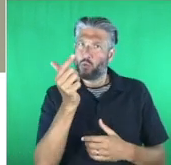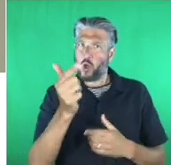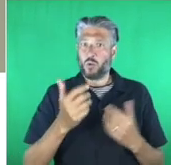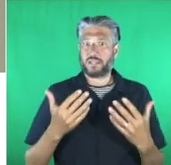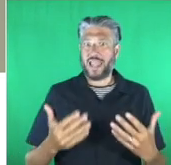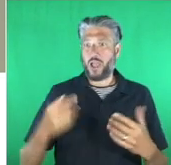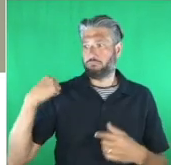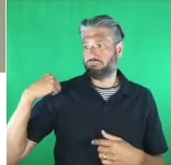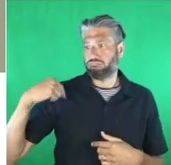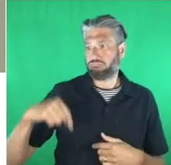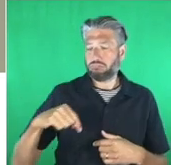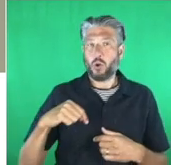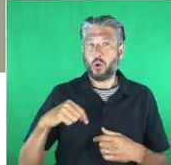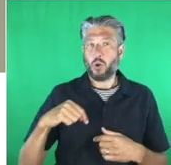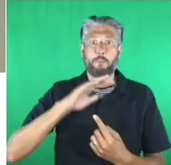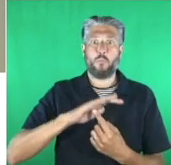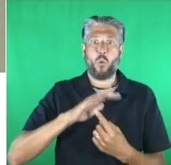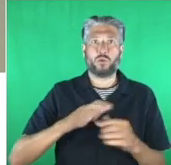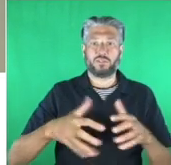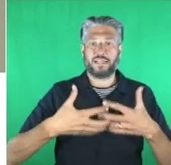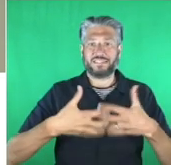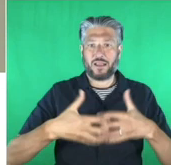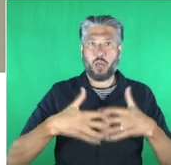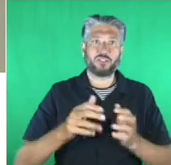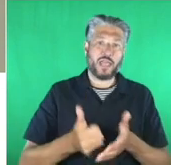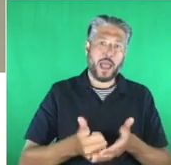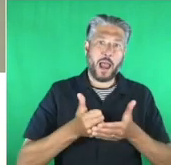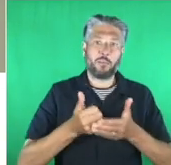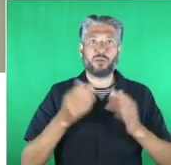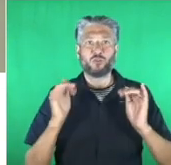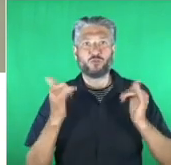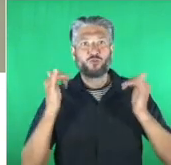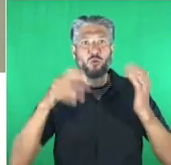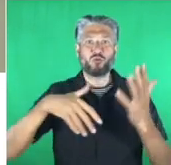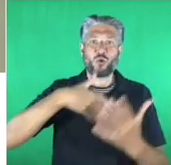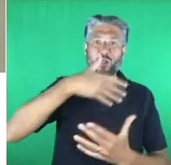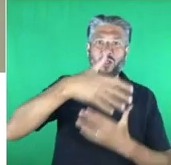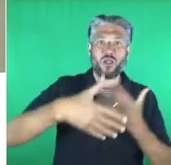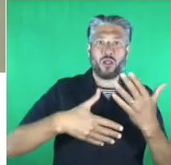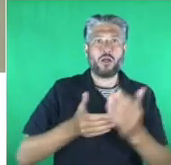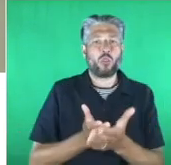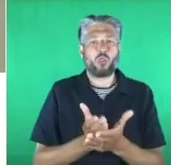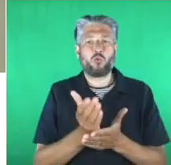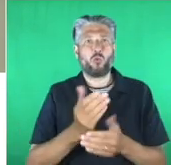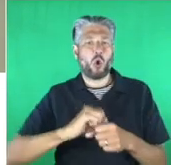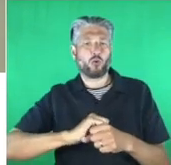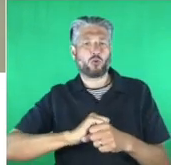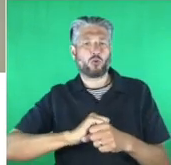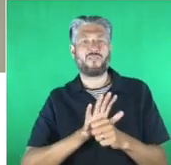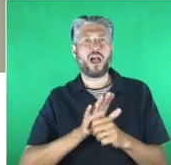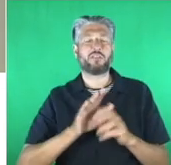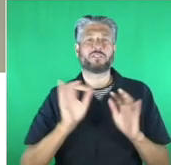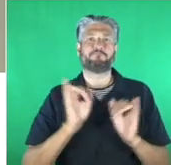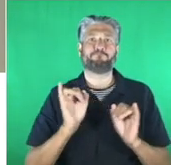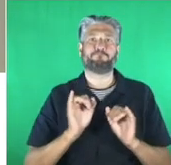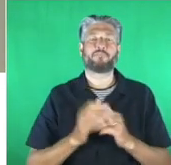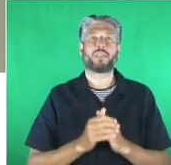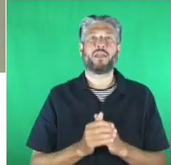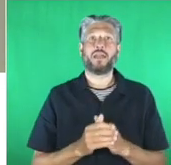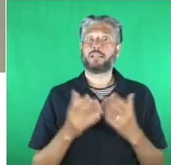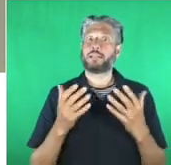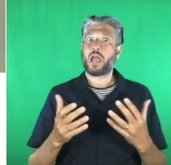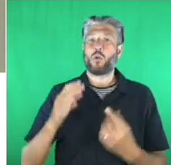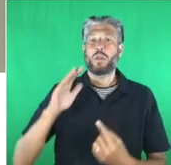socializing whilst we've living through the midst of the coronavirus and so it's more important than ever for us to celebrate amazing people like yourselves